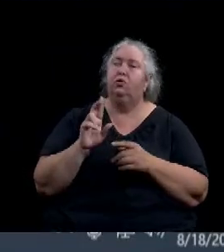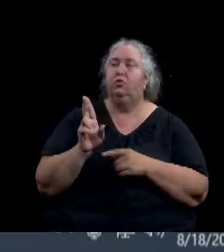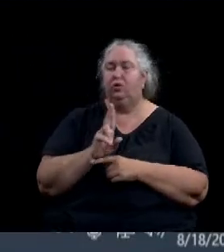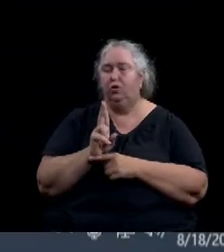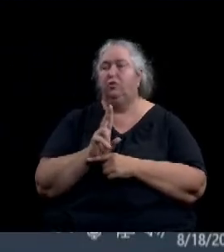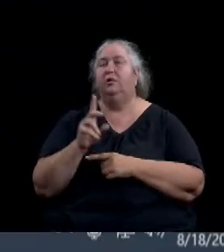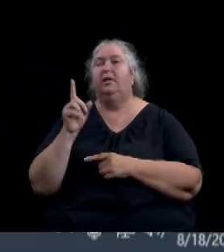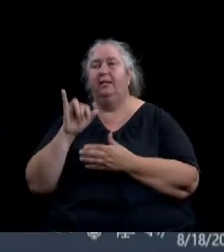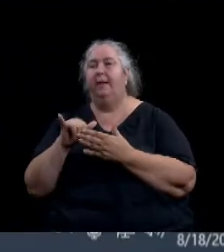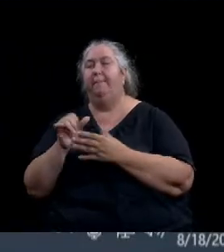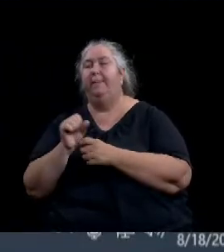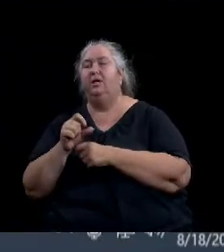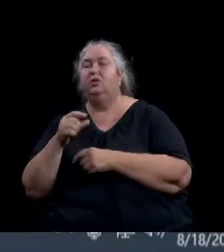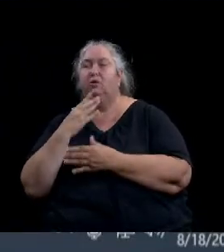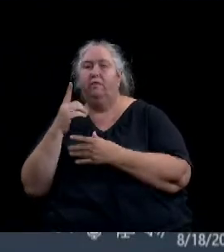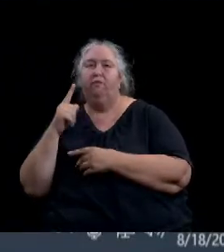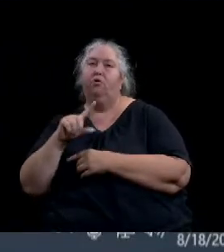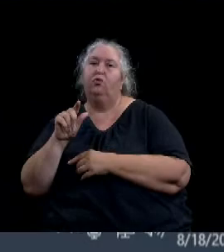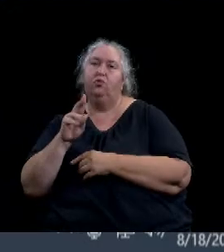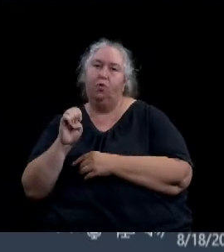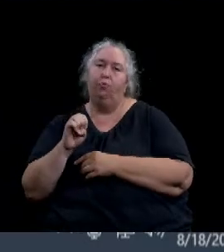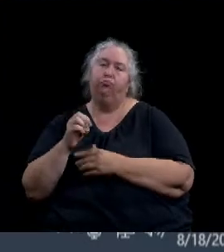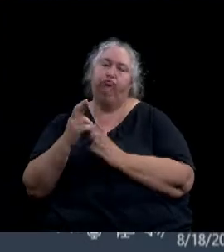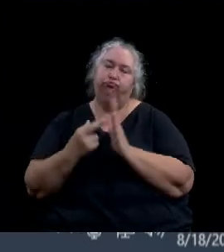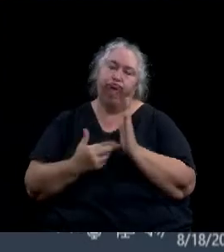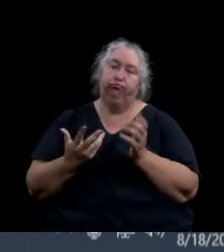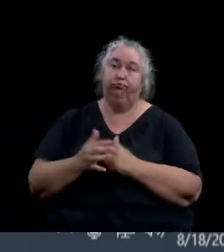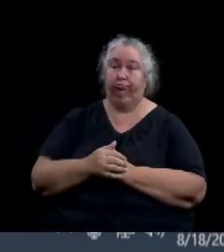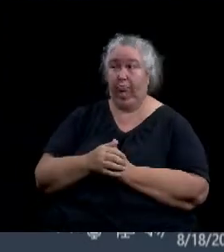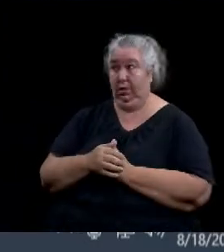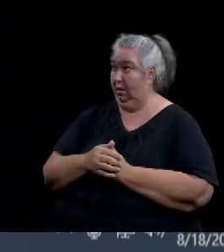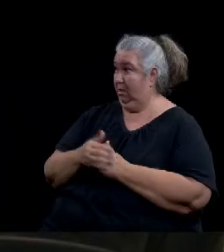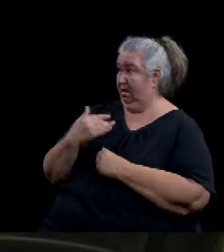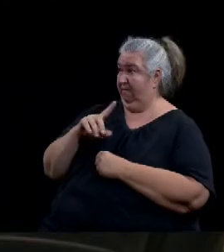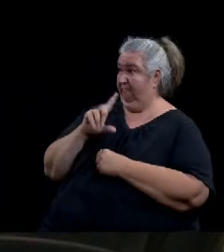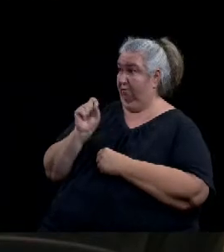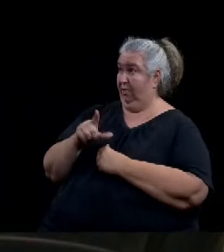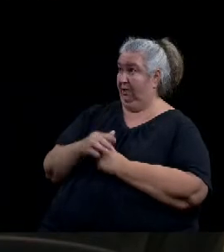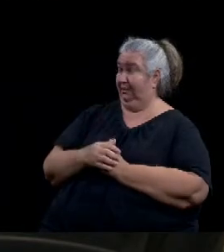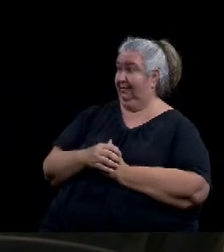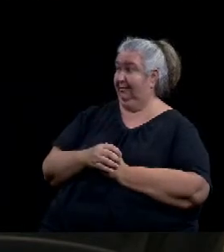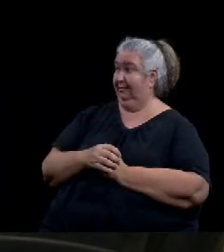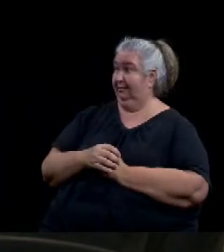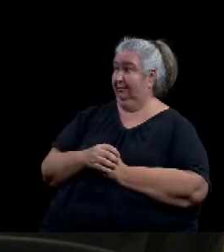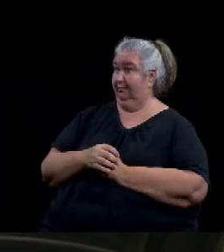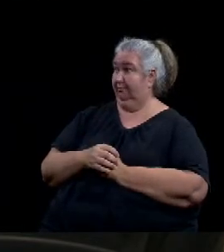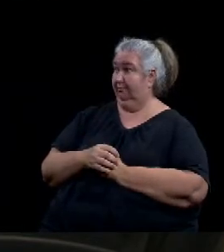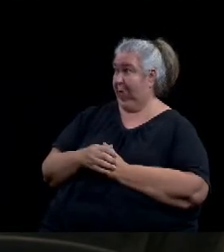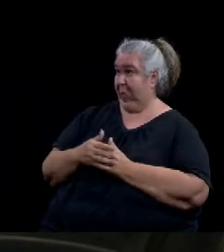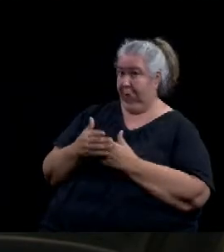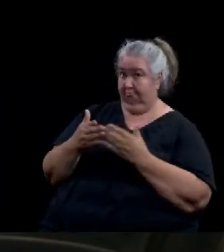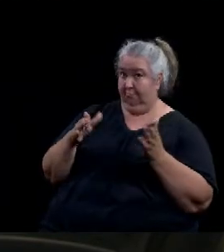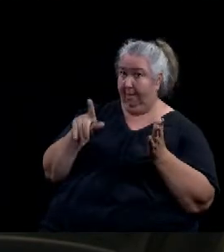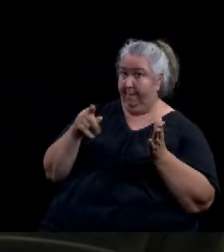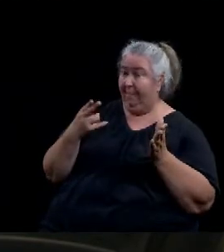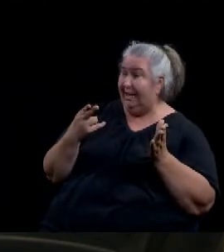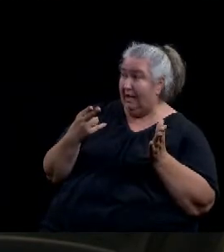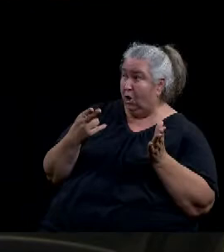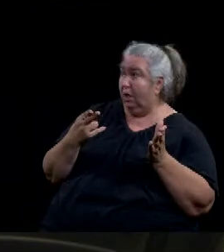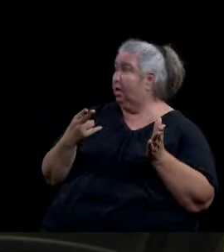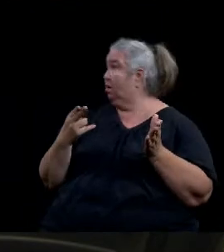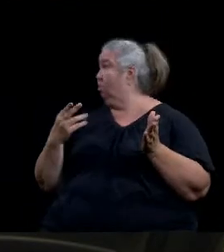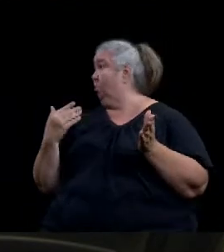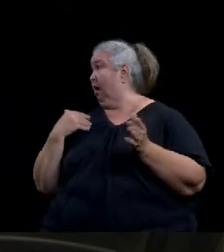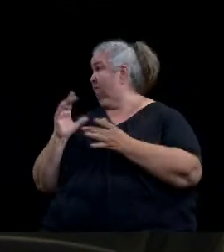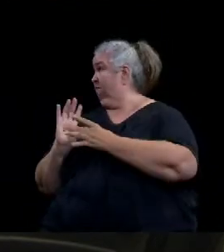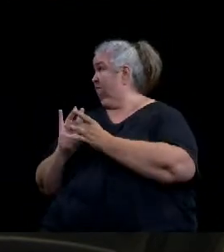Thank you. Any questions for staff? I'll open a public hearing for comments. Do we have anybody registered on this one? We